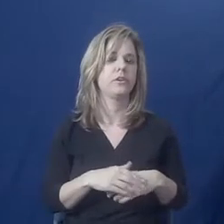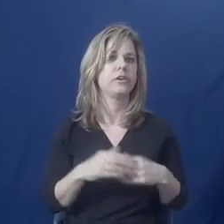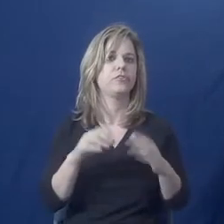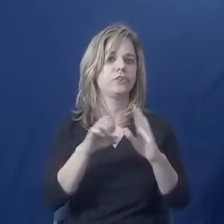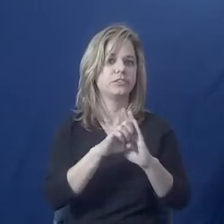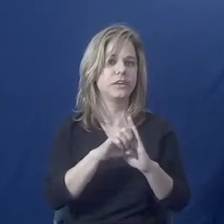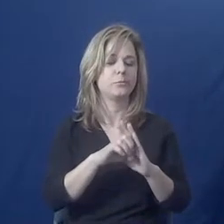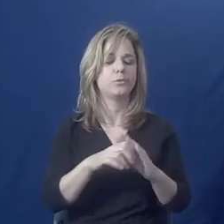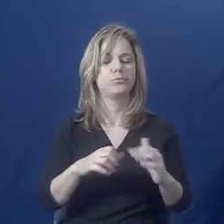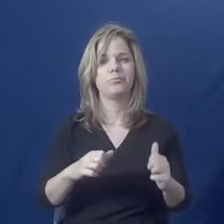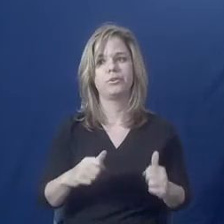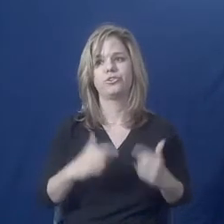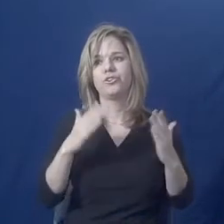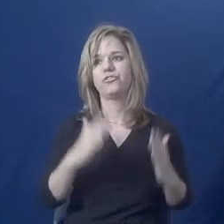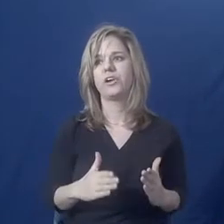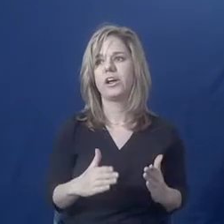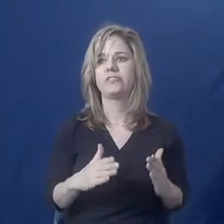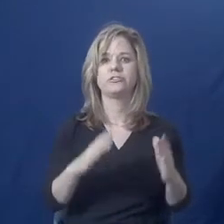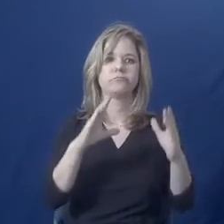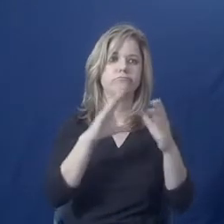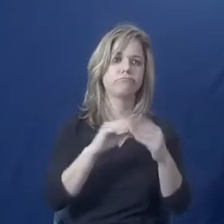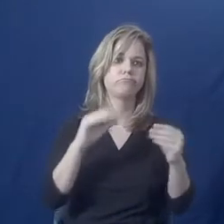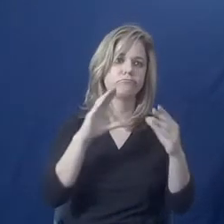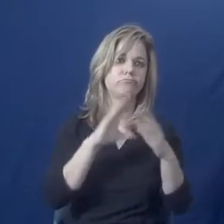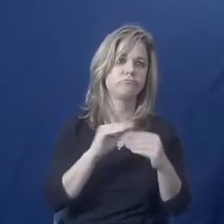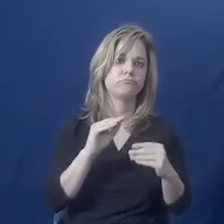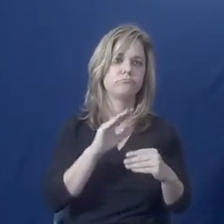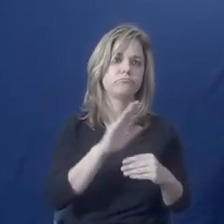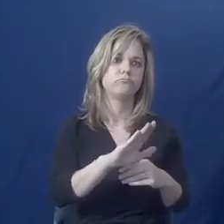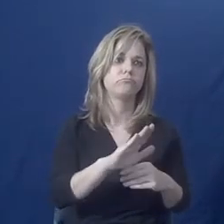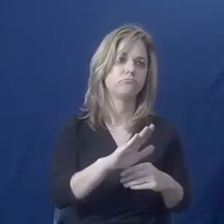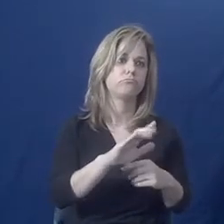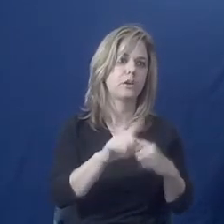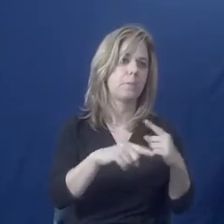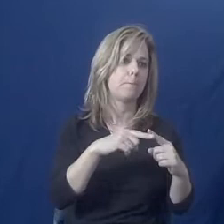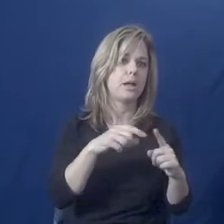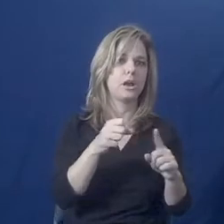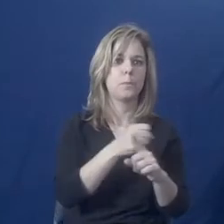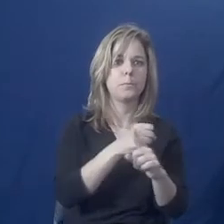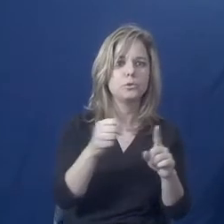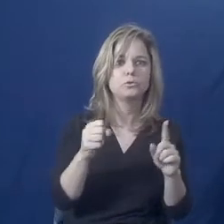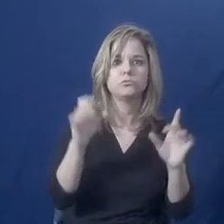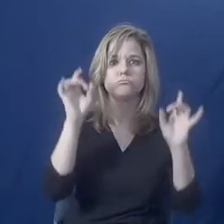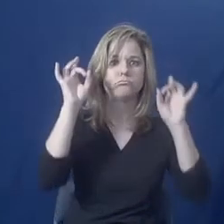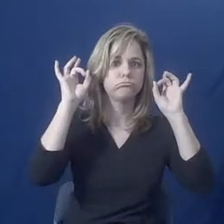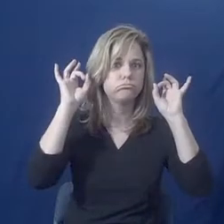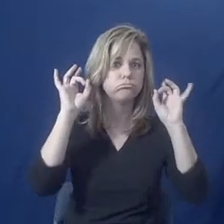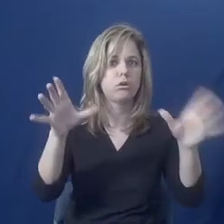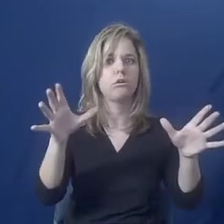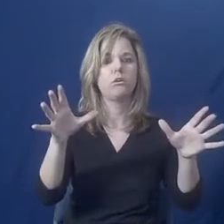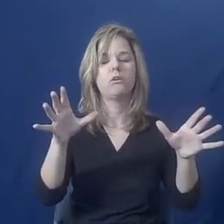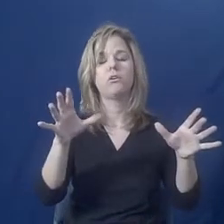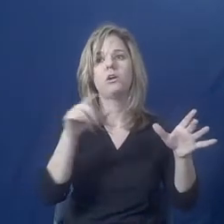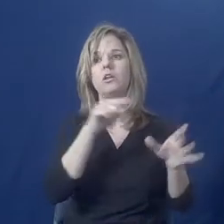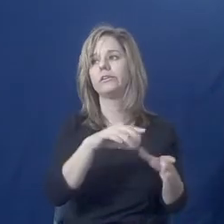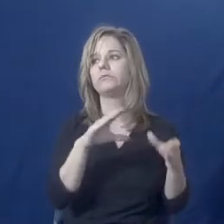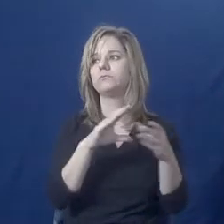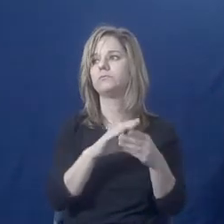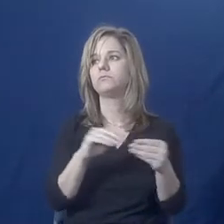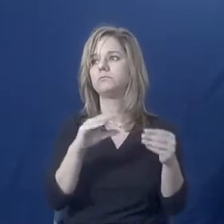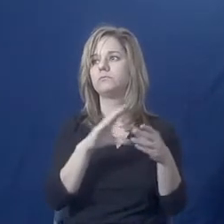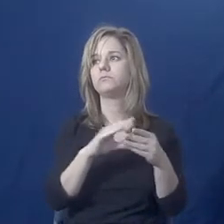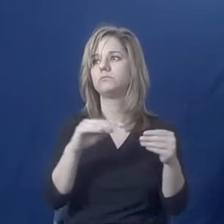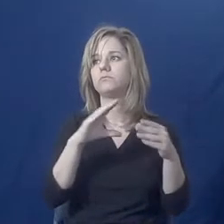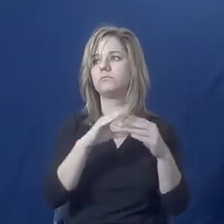being abused in a horribly physically manner and tell it in a completely